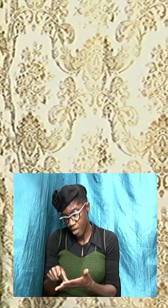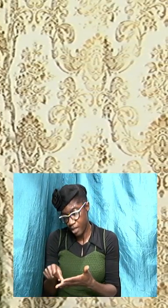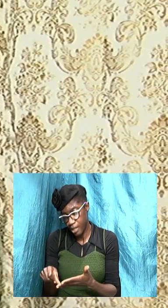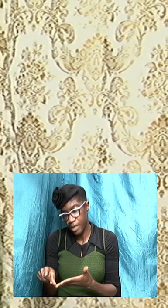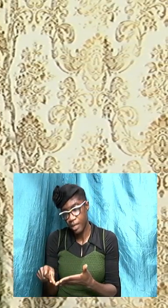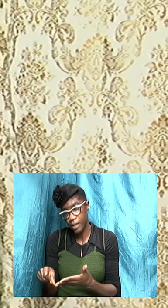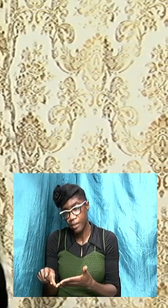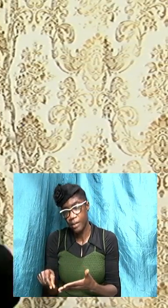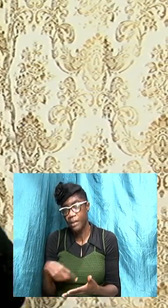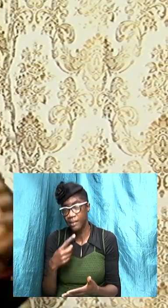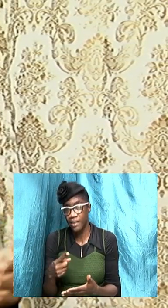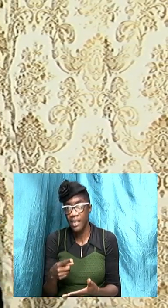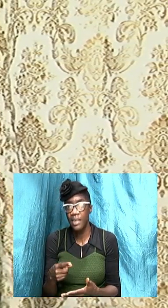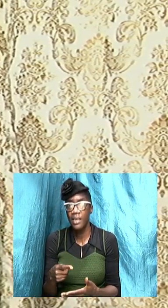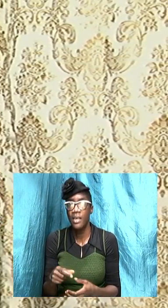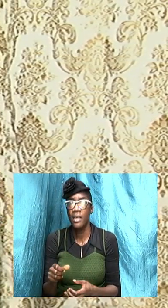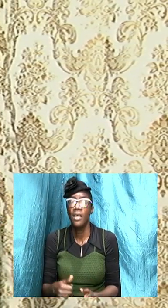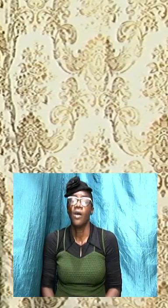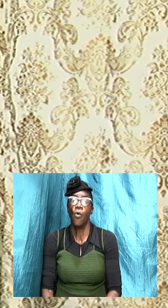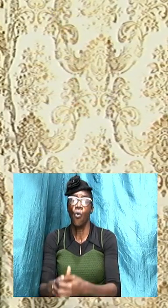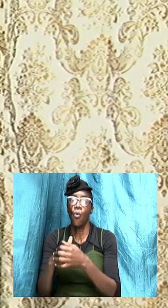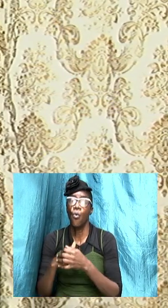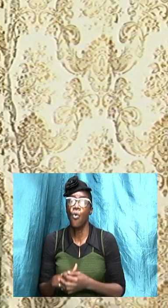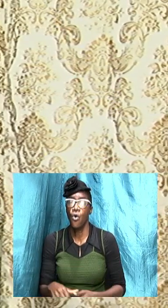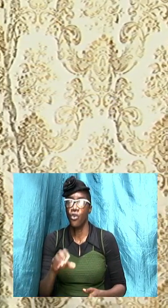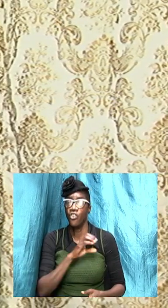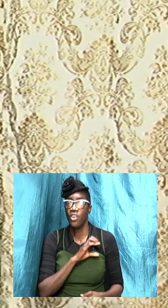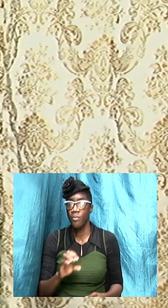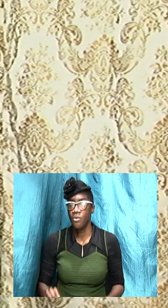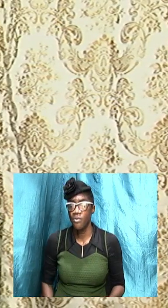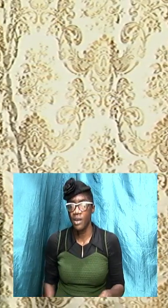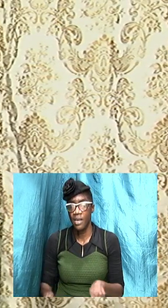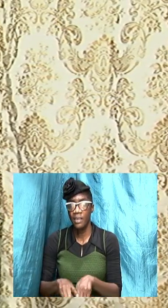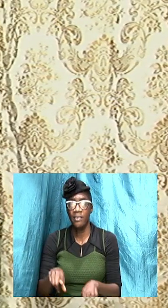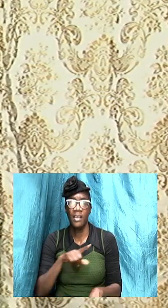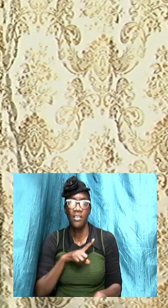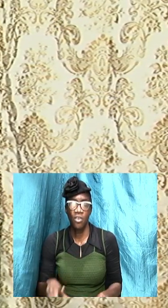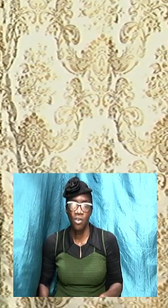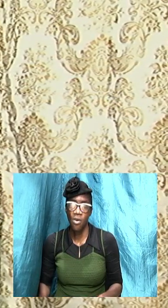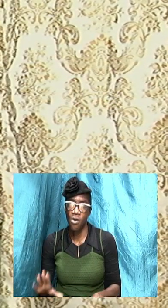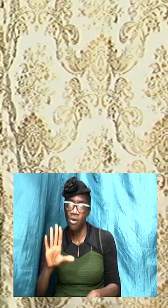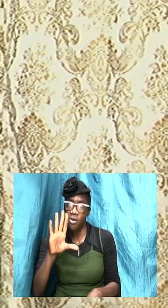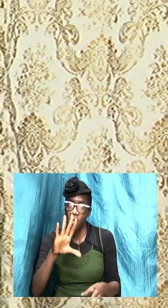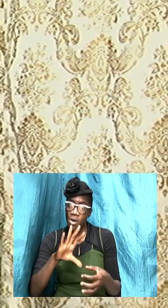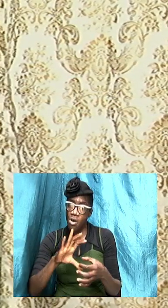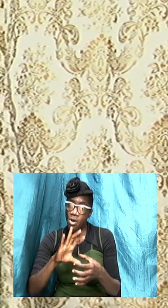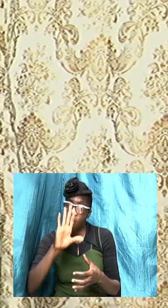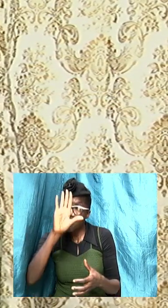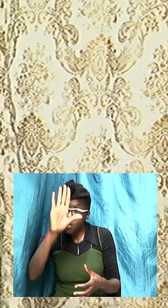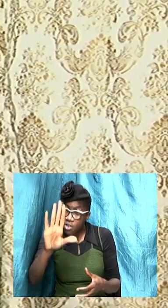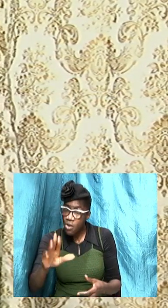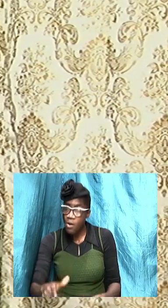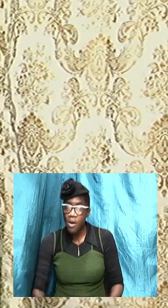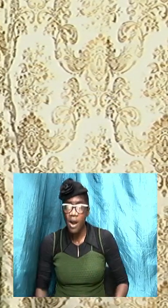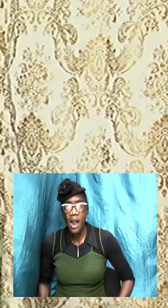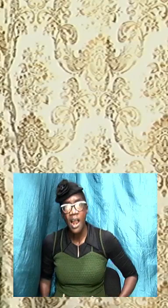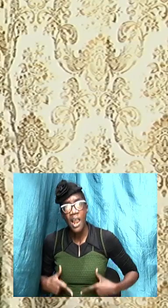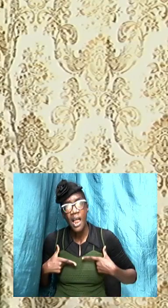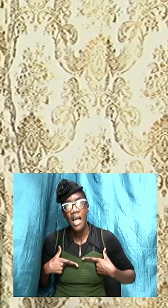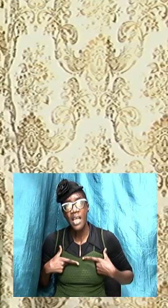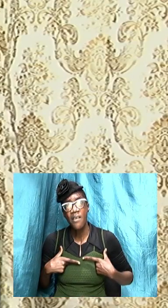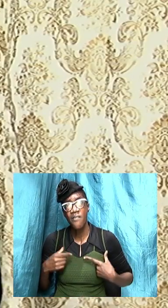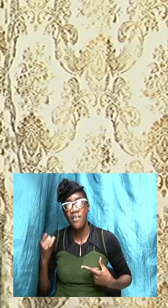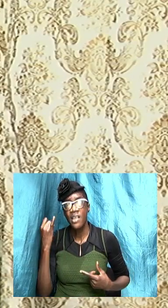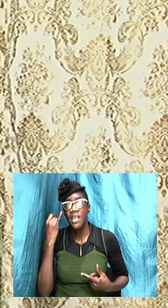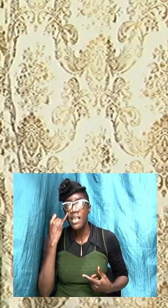and he said that you must worship Christ as Lord of your life and if someone asks